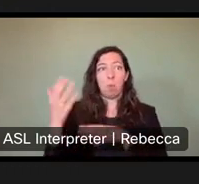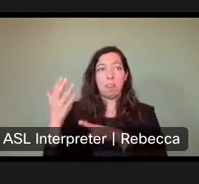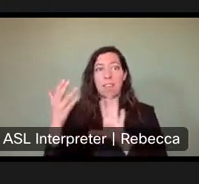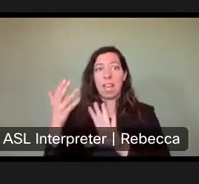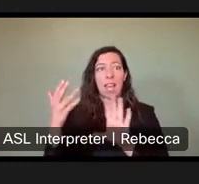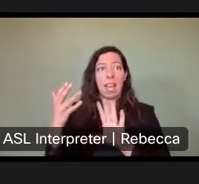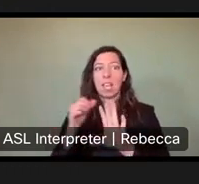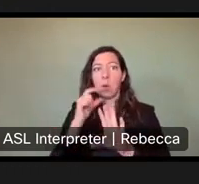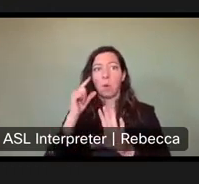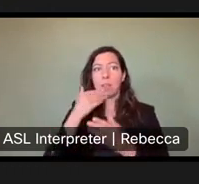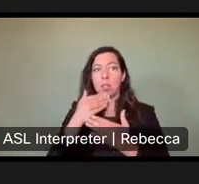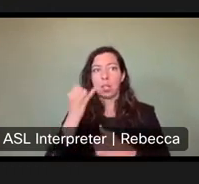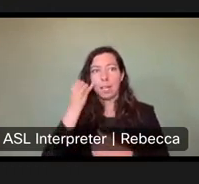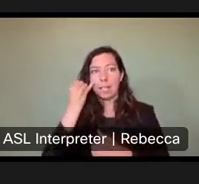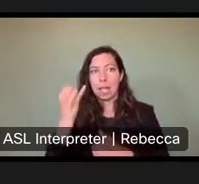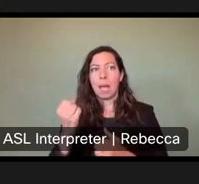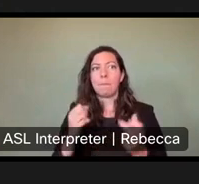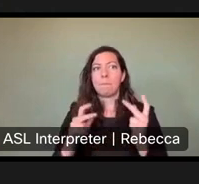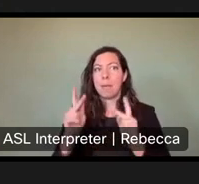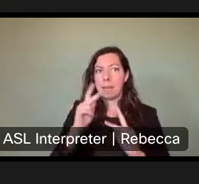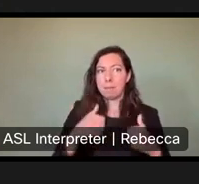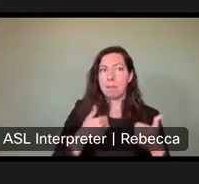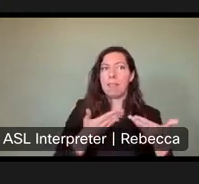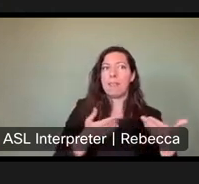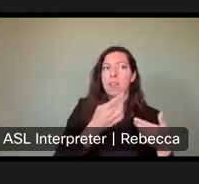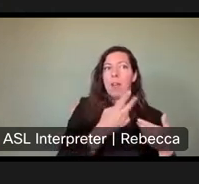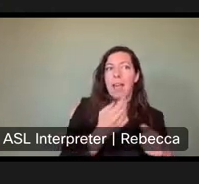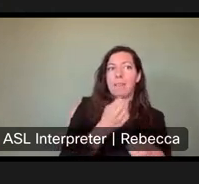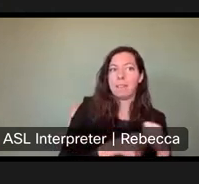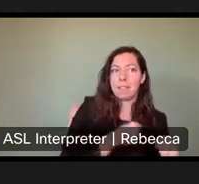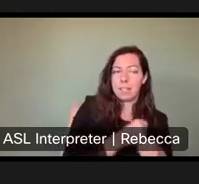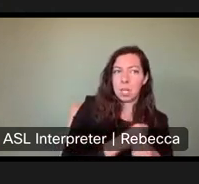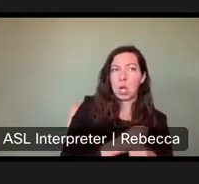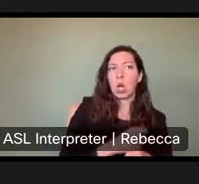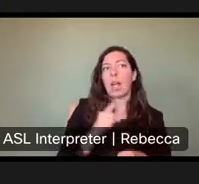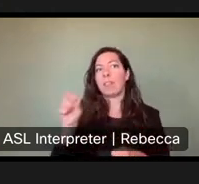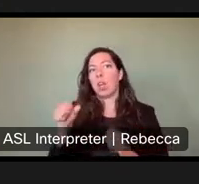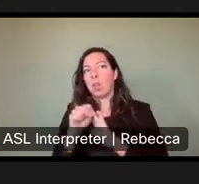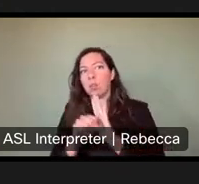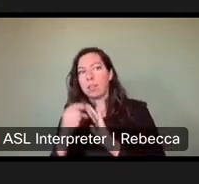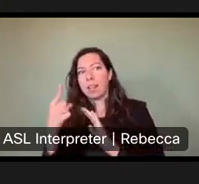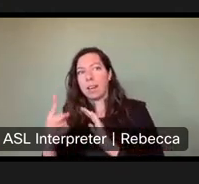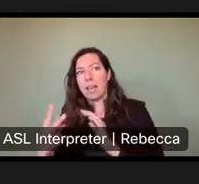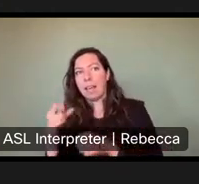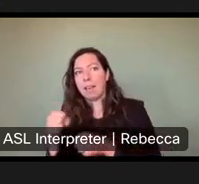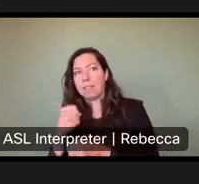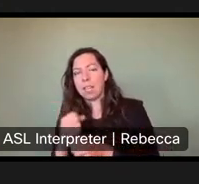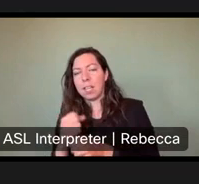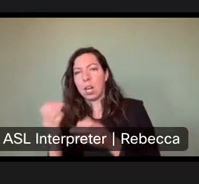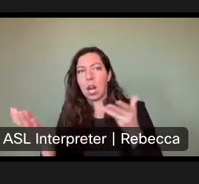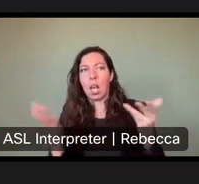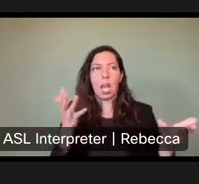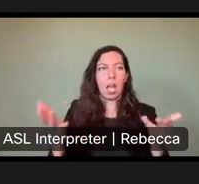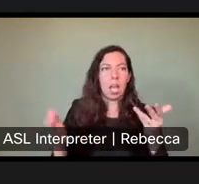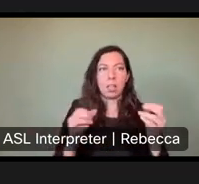Mexico half the year and other states half the year, but don't have New Mexico driver's license. So now you're completely cutting these important